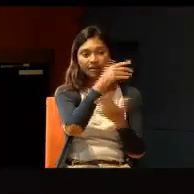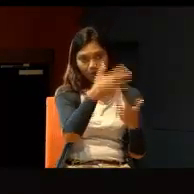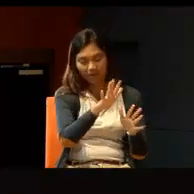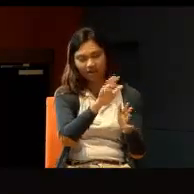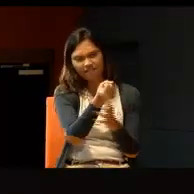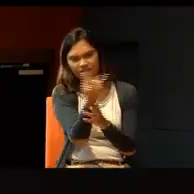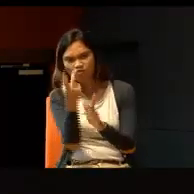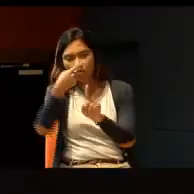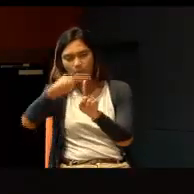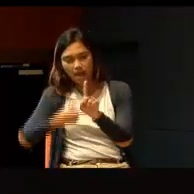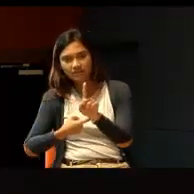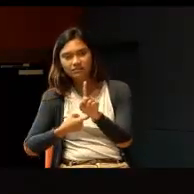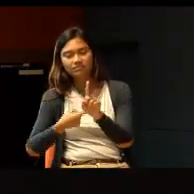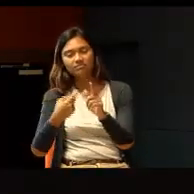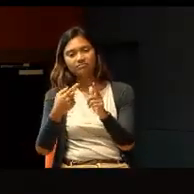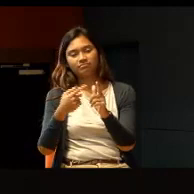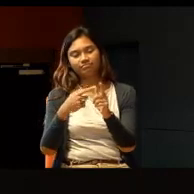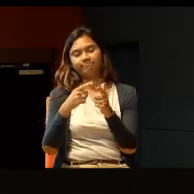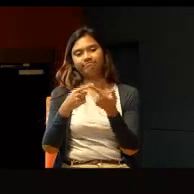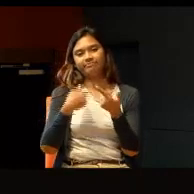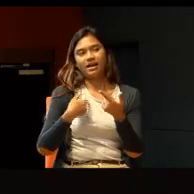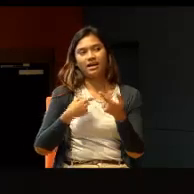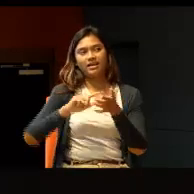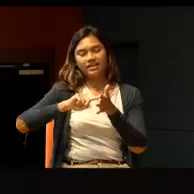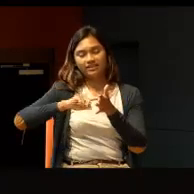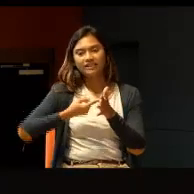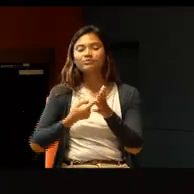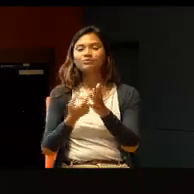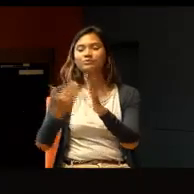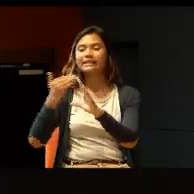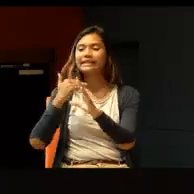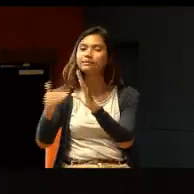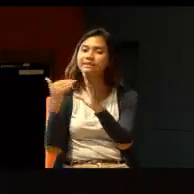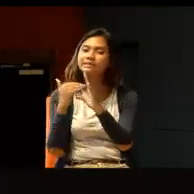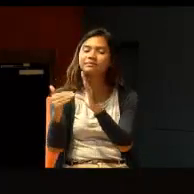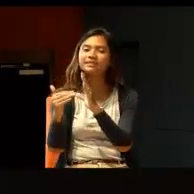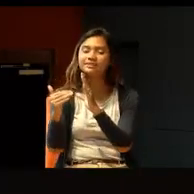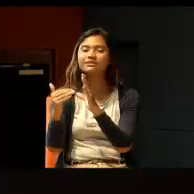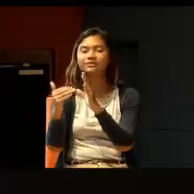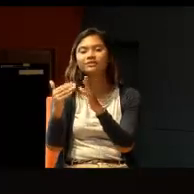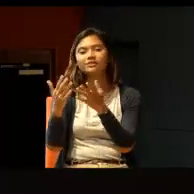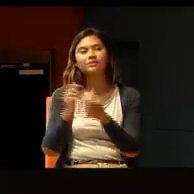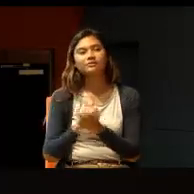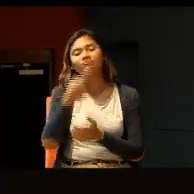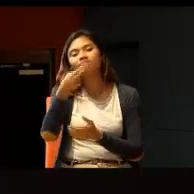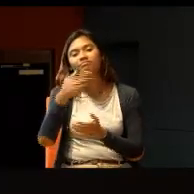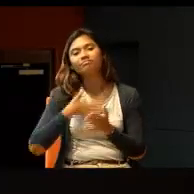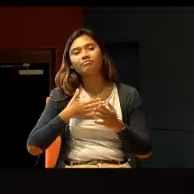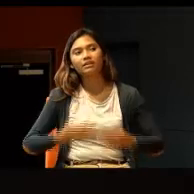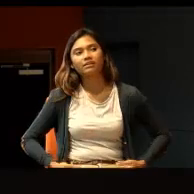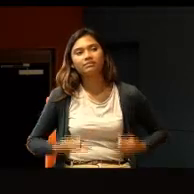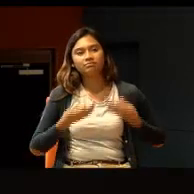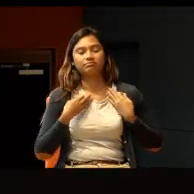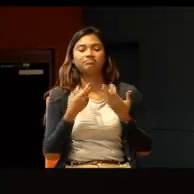and start emailing back accounts of my life there, they start saying things like, wow, you are so